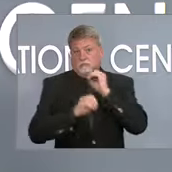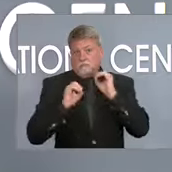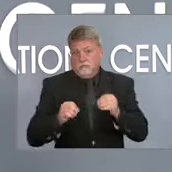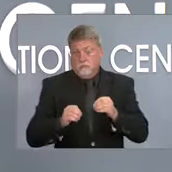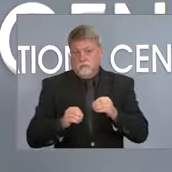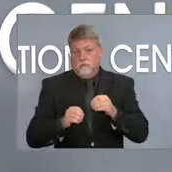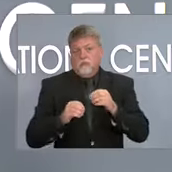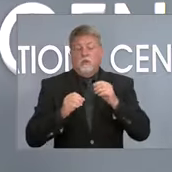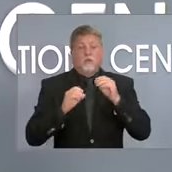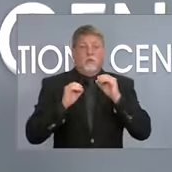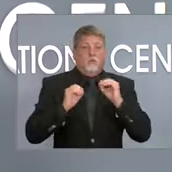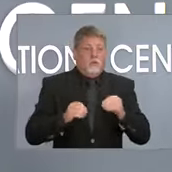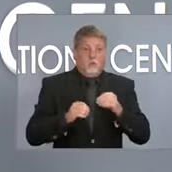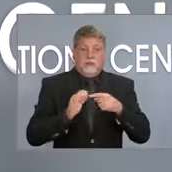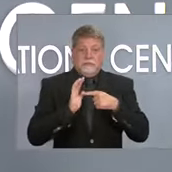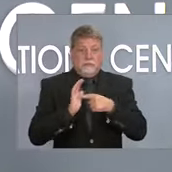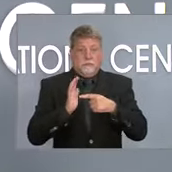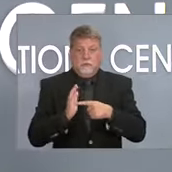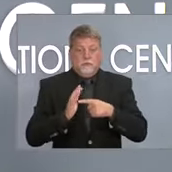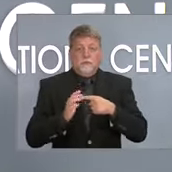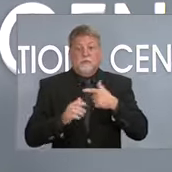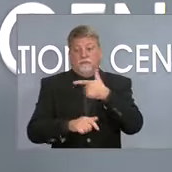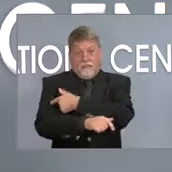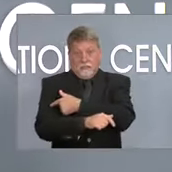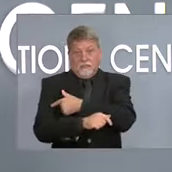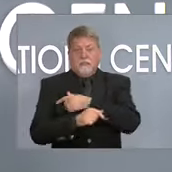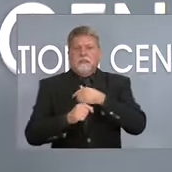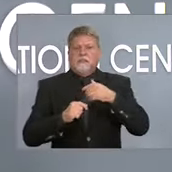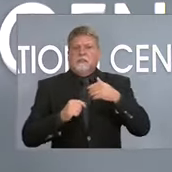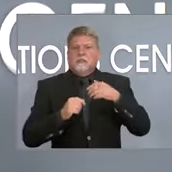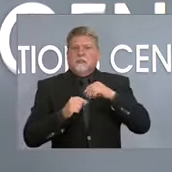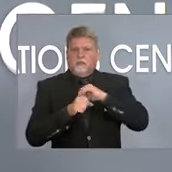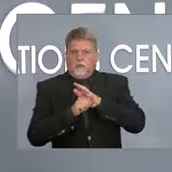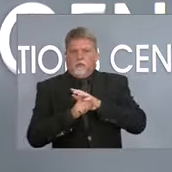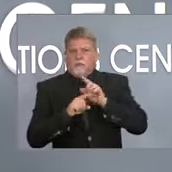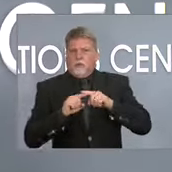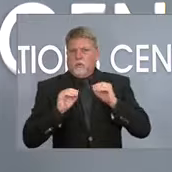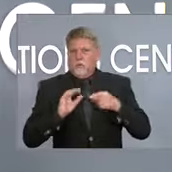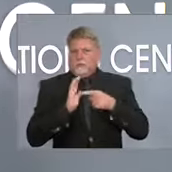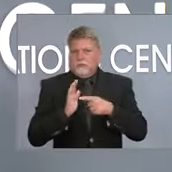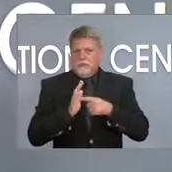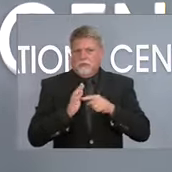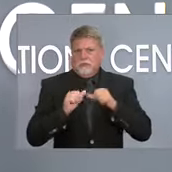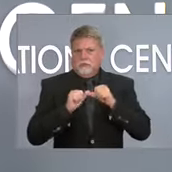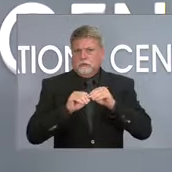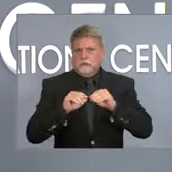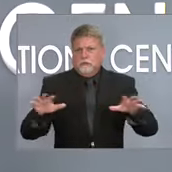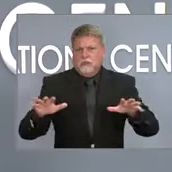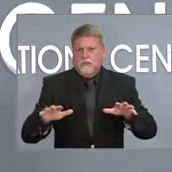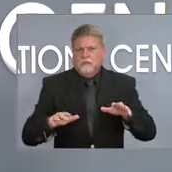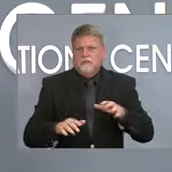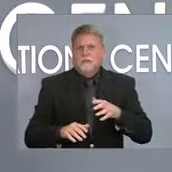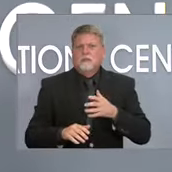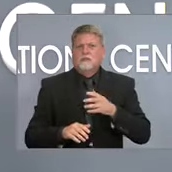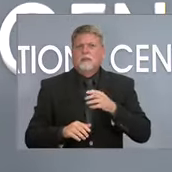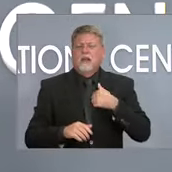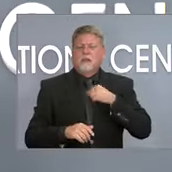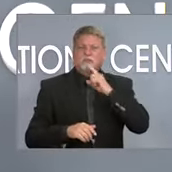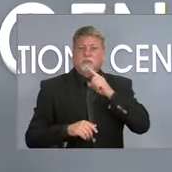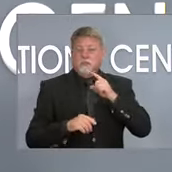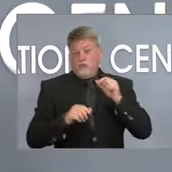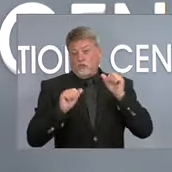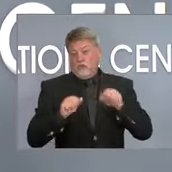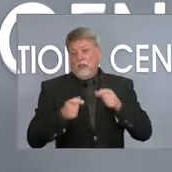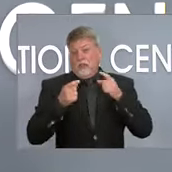then continues to spread that that virus. So I think it is very, very it's not I'm sure it is possible, but the risk is